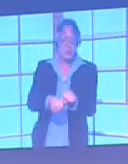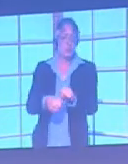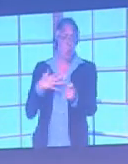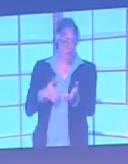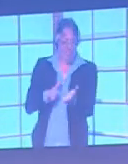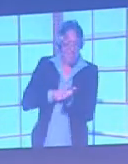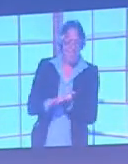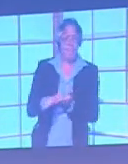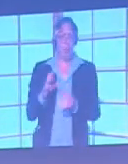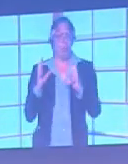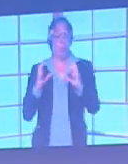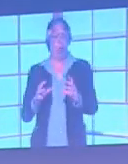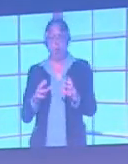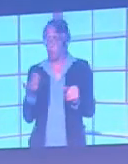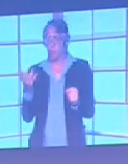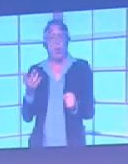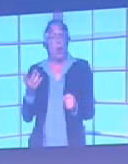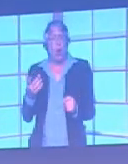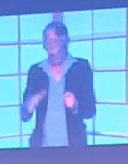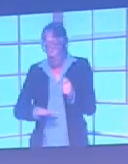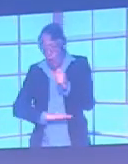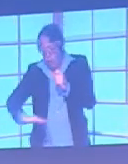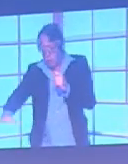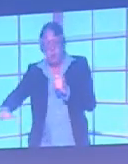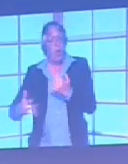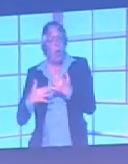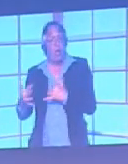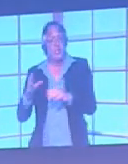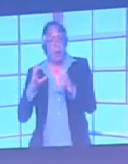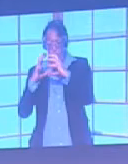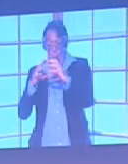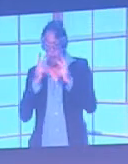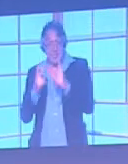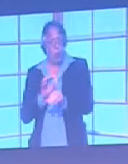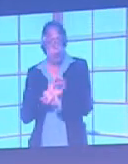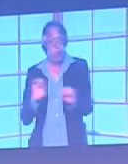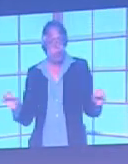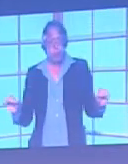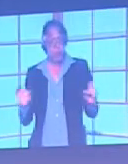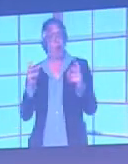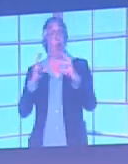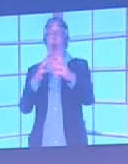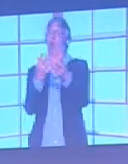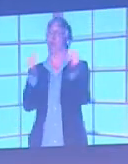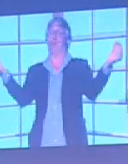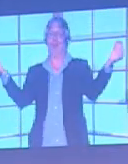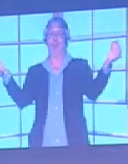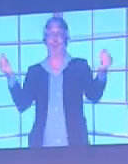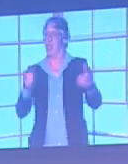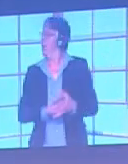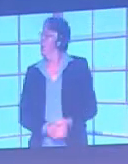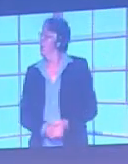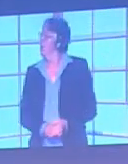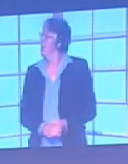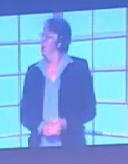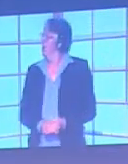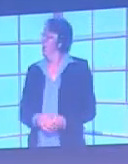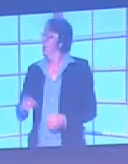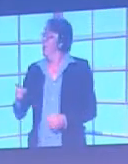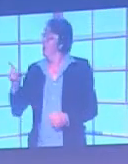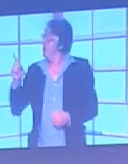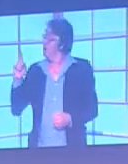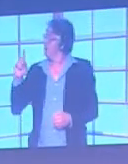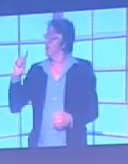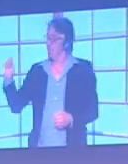basically completely disappeared against the colour of the pitch. This is the current season Premier League Nike Orden